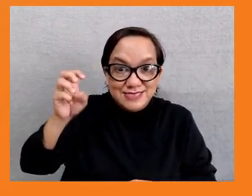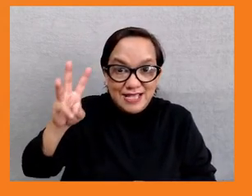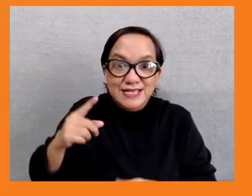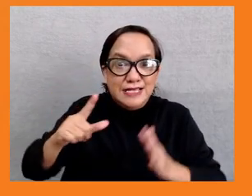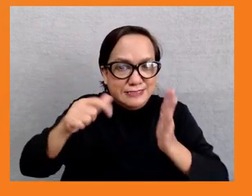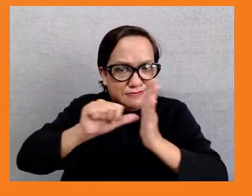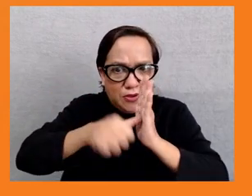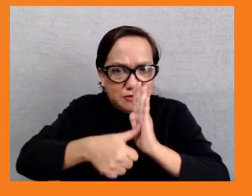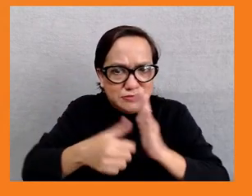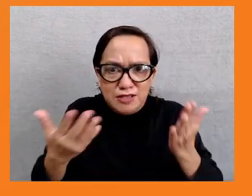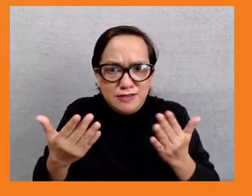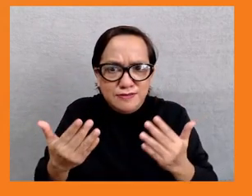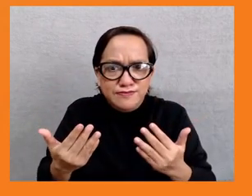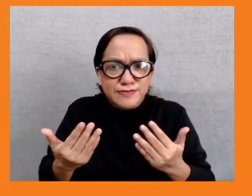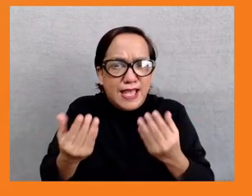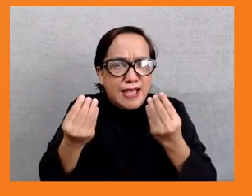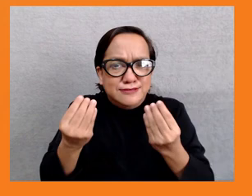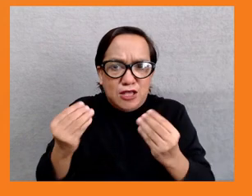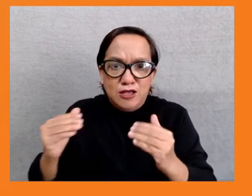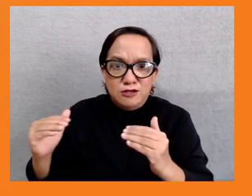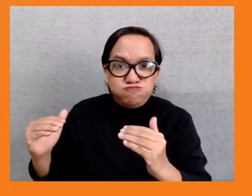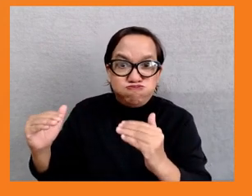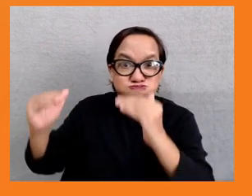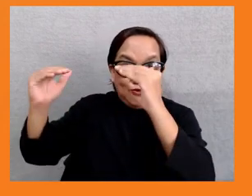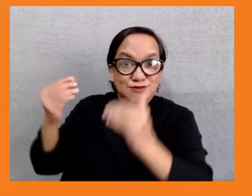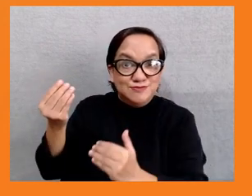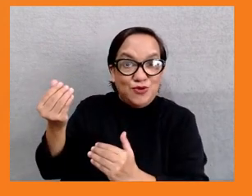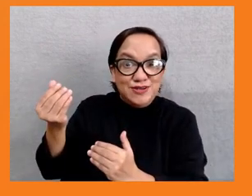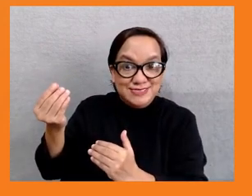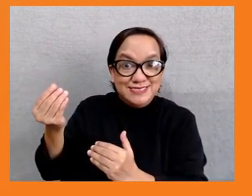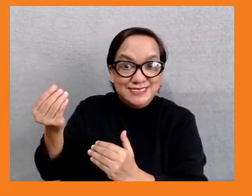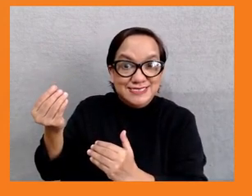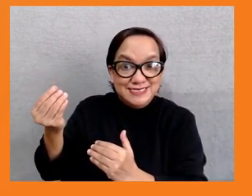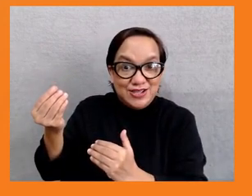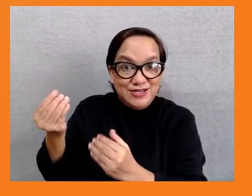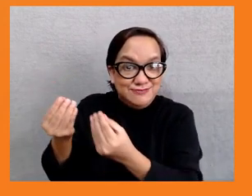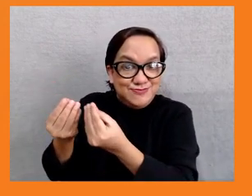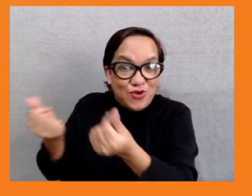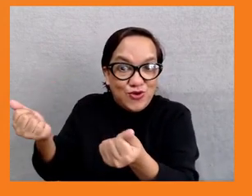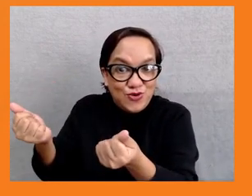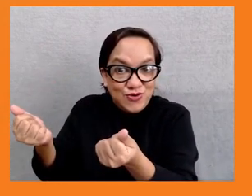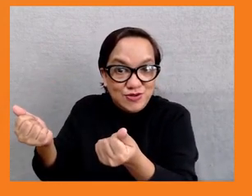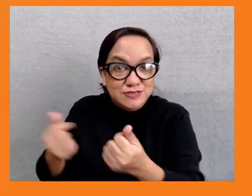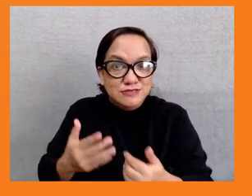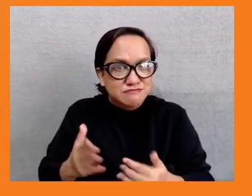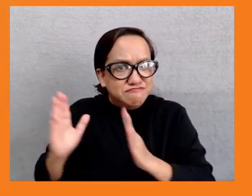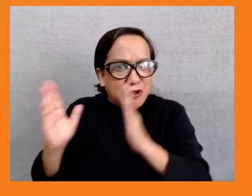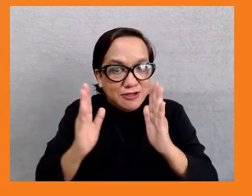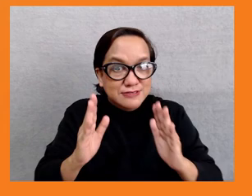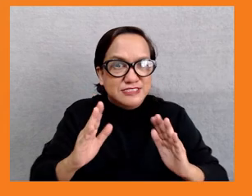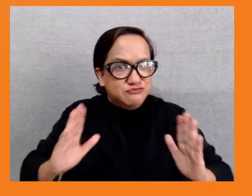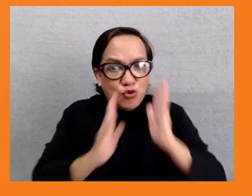We had a tax mobilization chapter where we described these challenges. This is in our Asian Development Outlook report earlier this year.